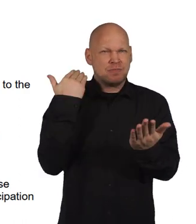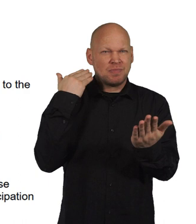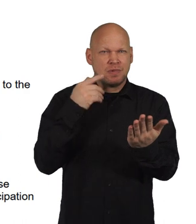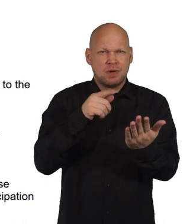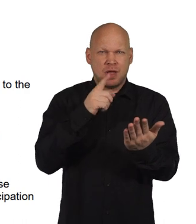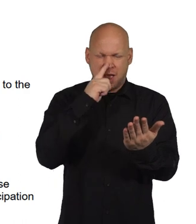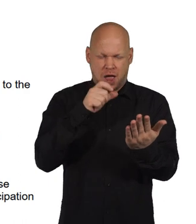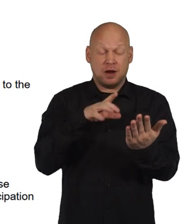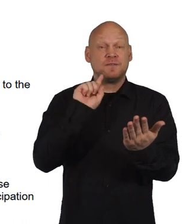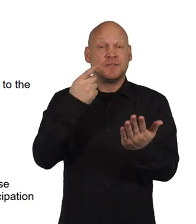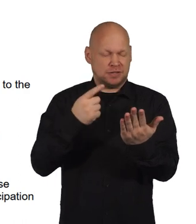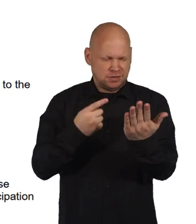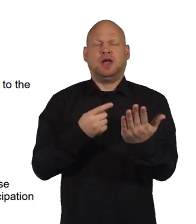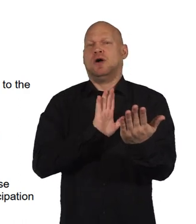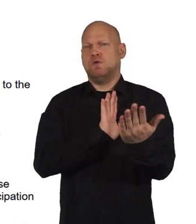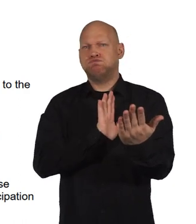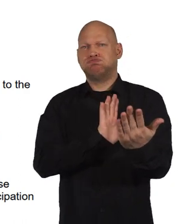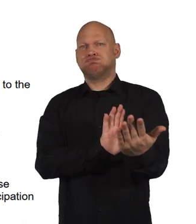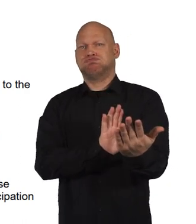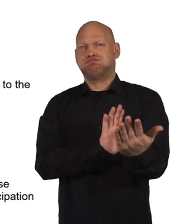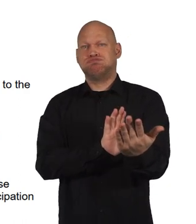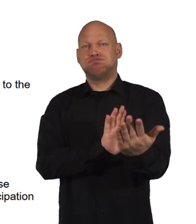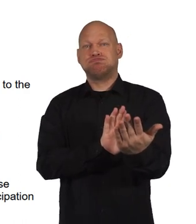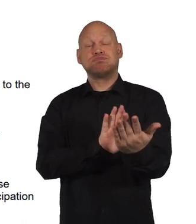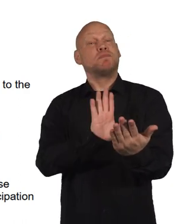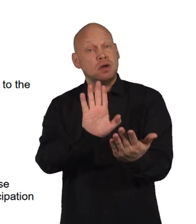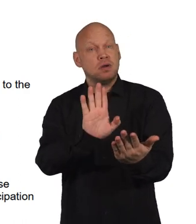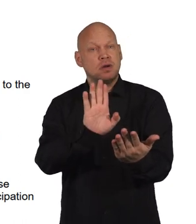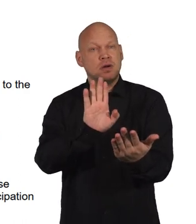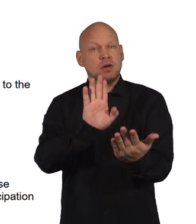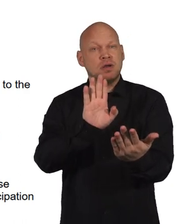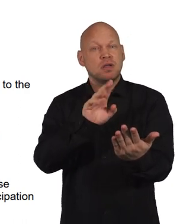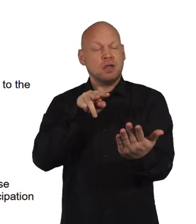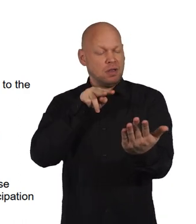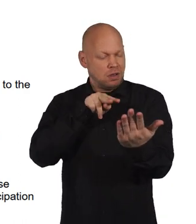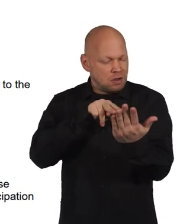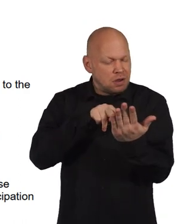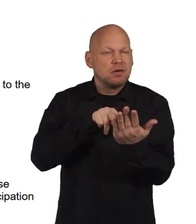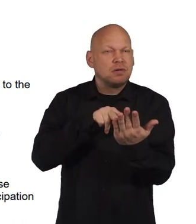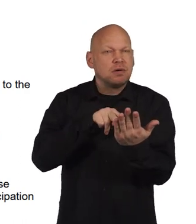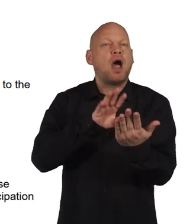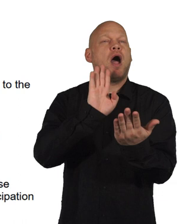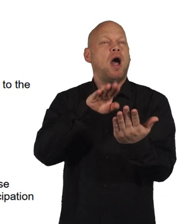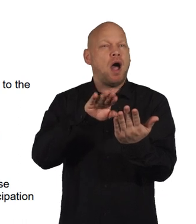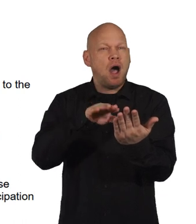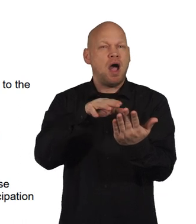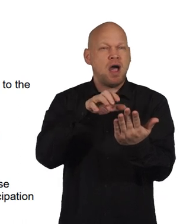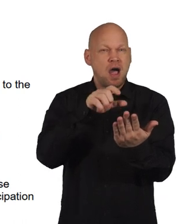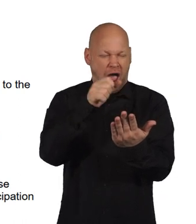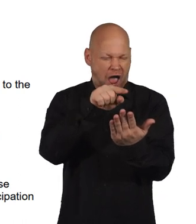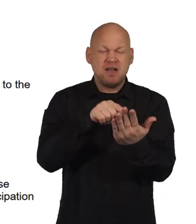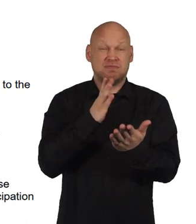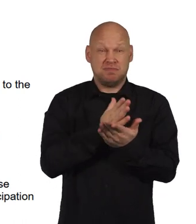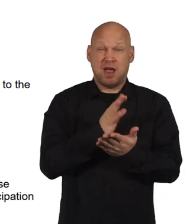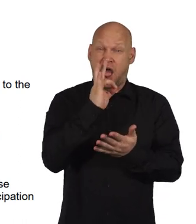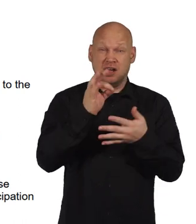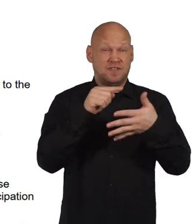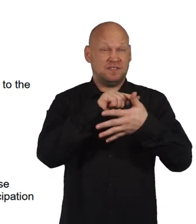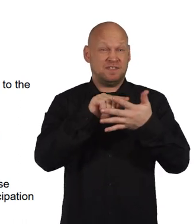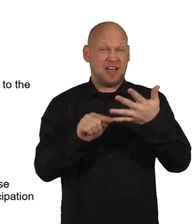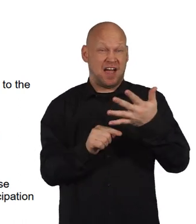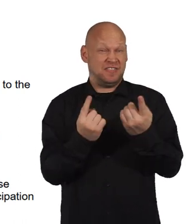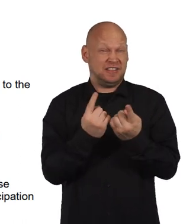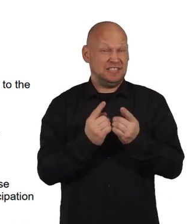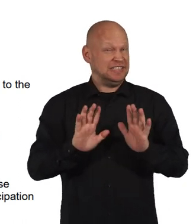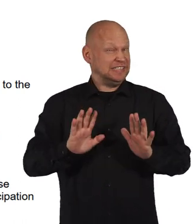there, so it can be a bit off-putting at first glance. However, if you break it down, the form is asking five